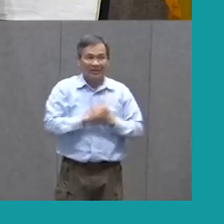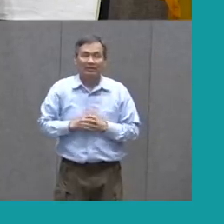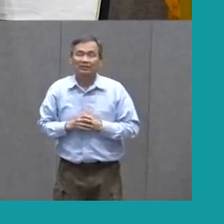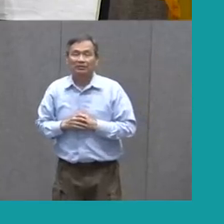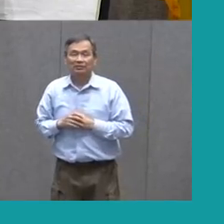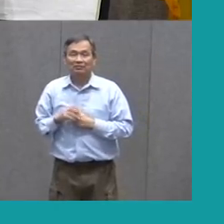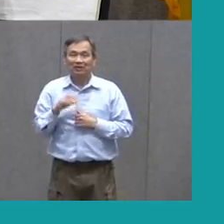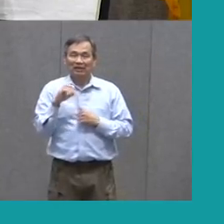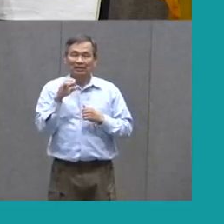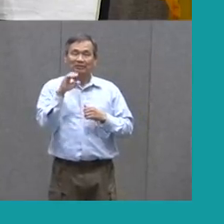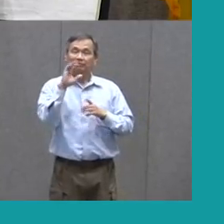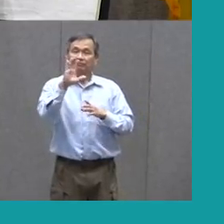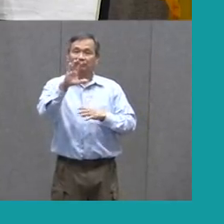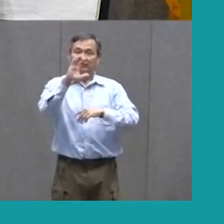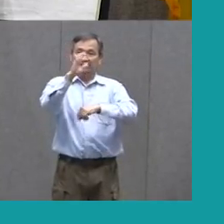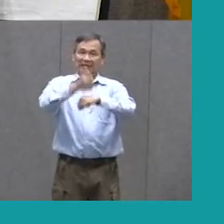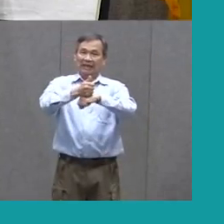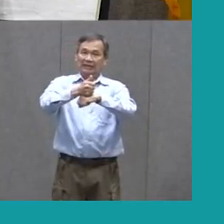Going to Be My Setting